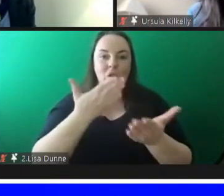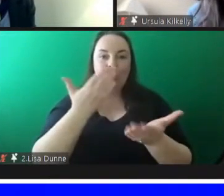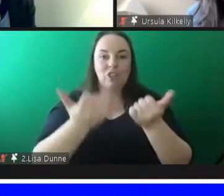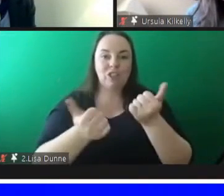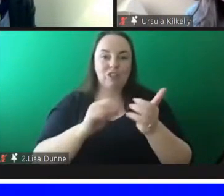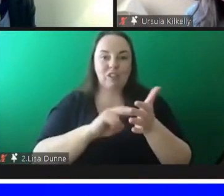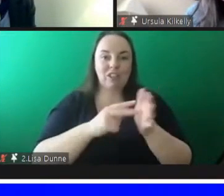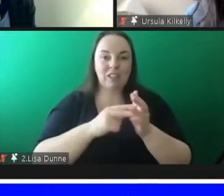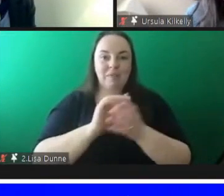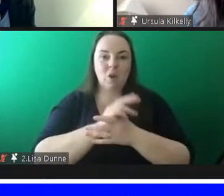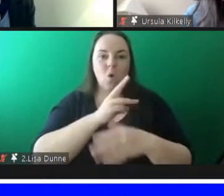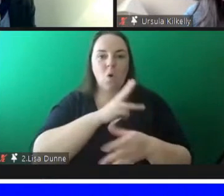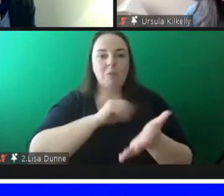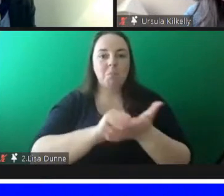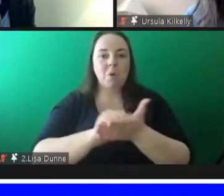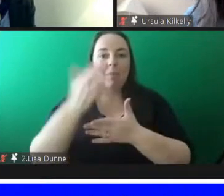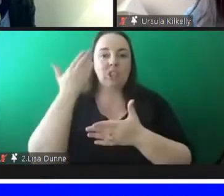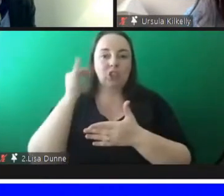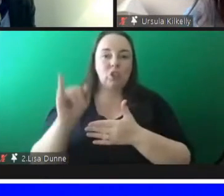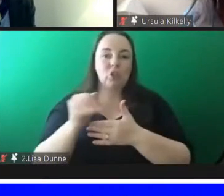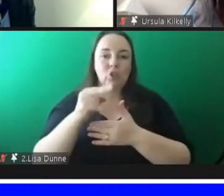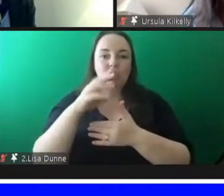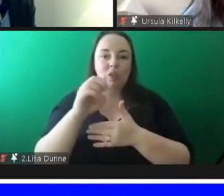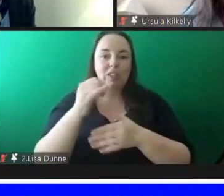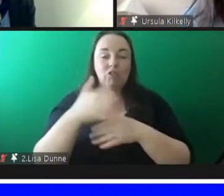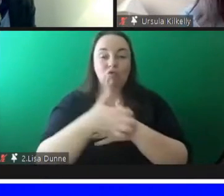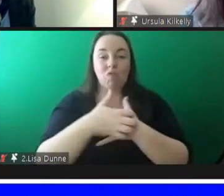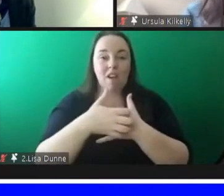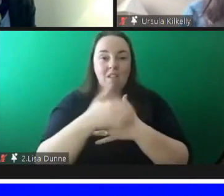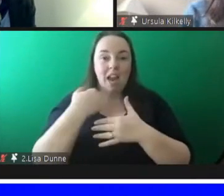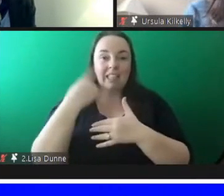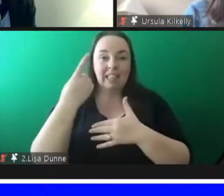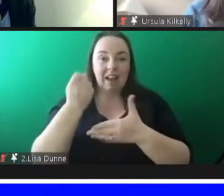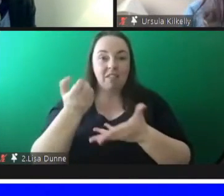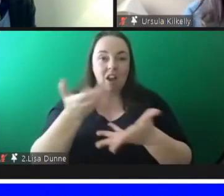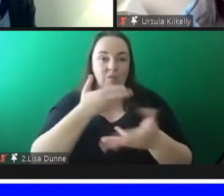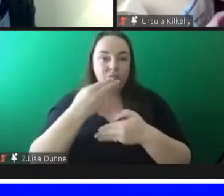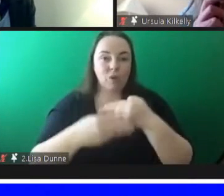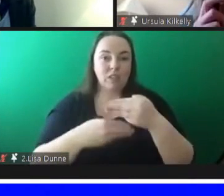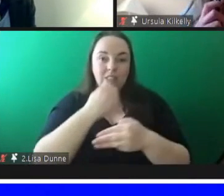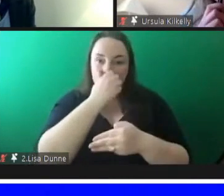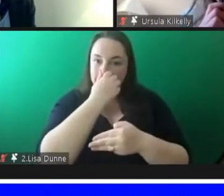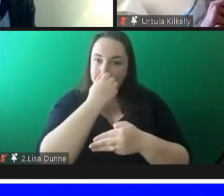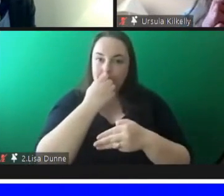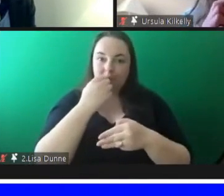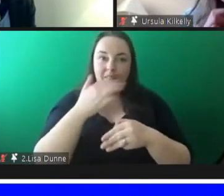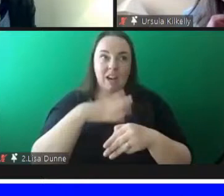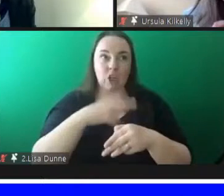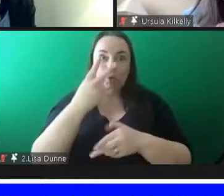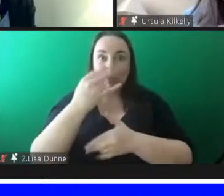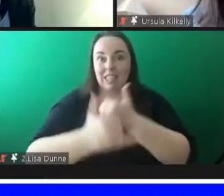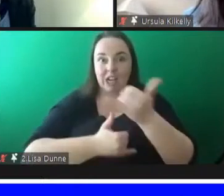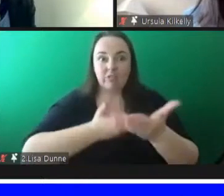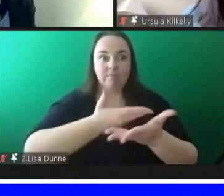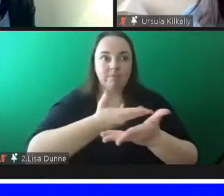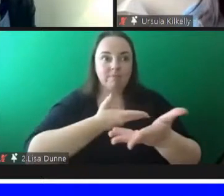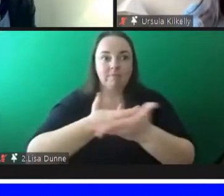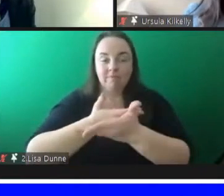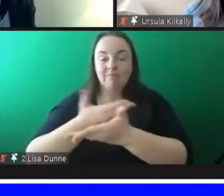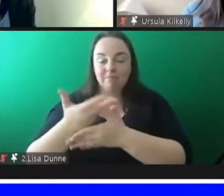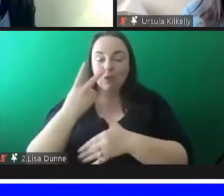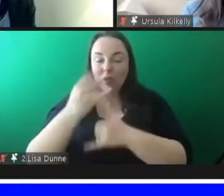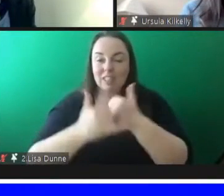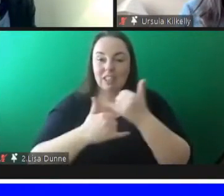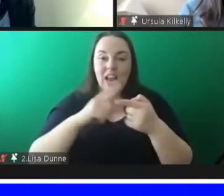was published in june in draft we did run a consultation process over a period of almost two years and that